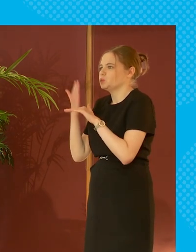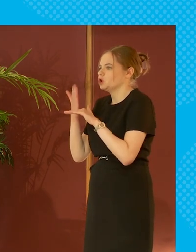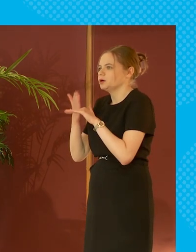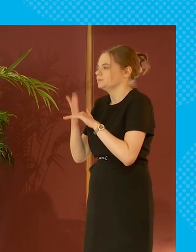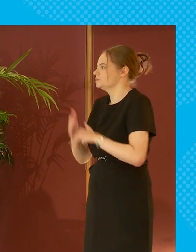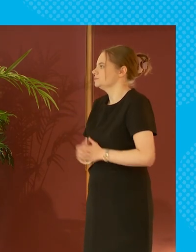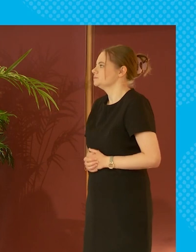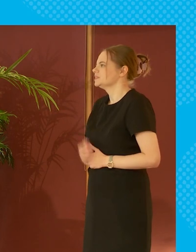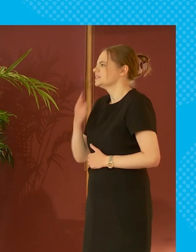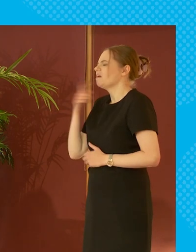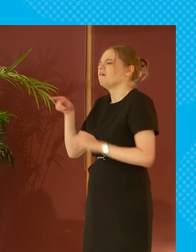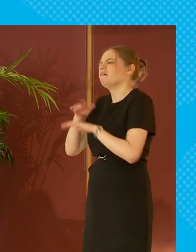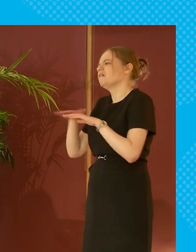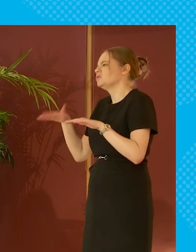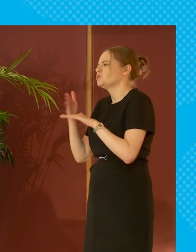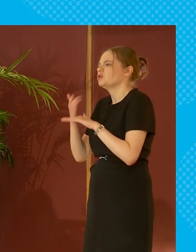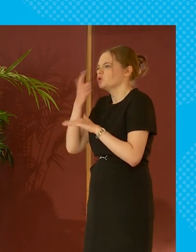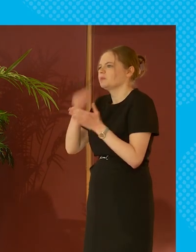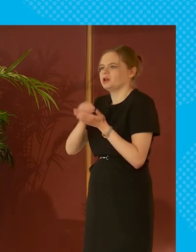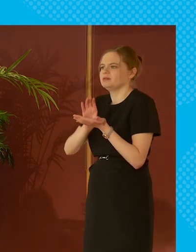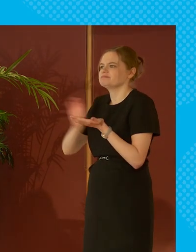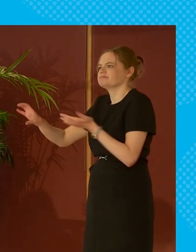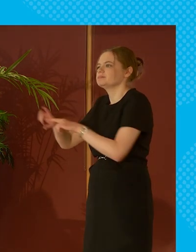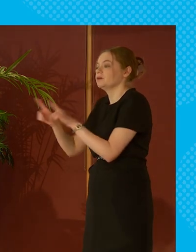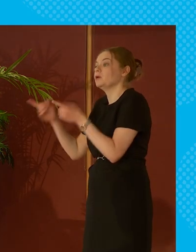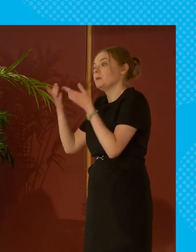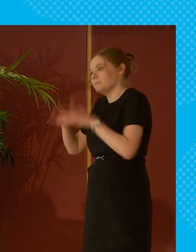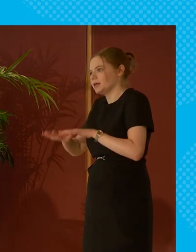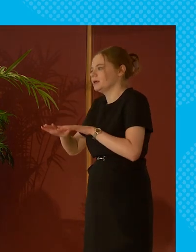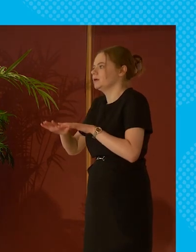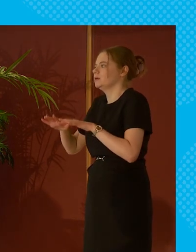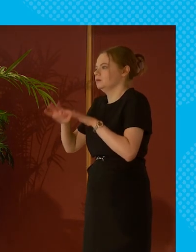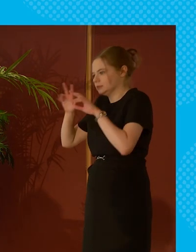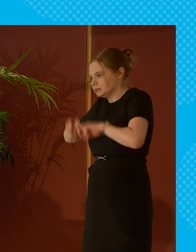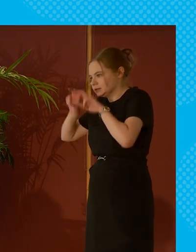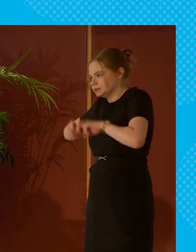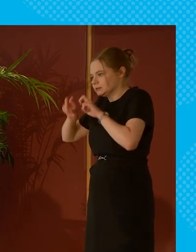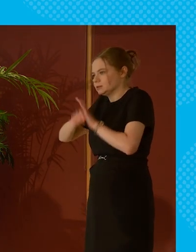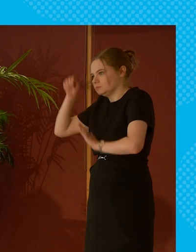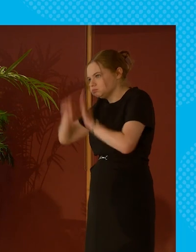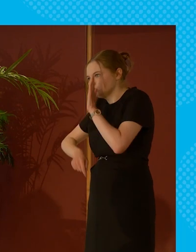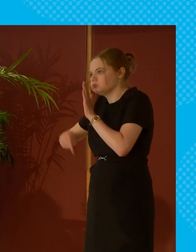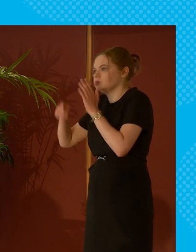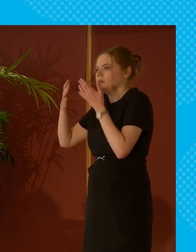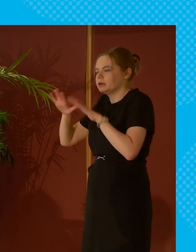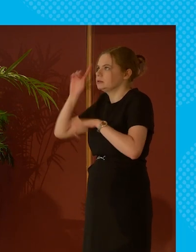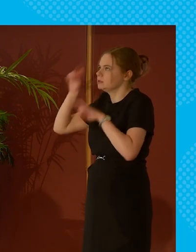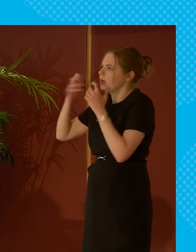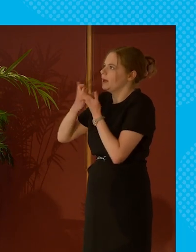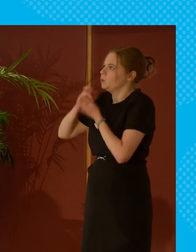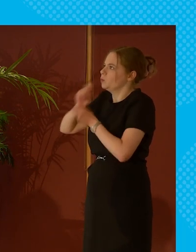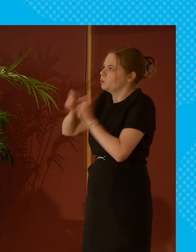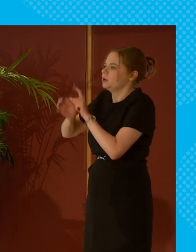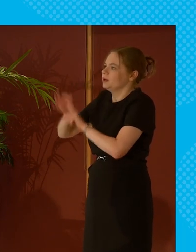wasn't it wasn't that something like this isn't working we need to we could use this money elsewhere it's been studied to within an inch of its life there was suggestions for how